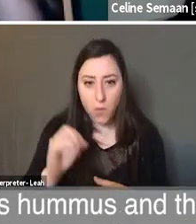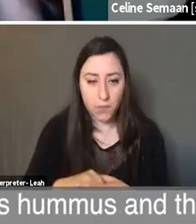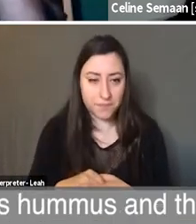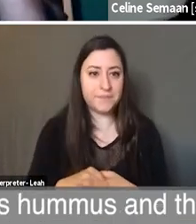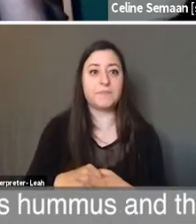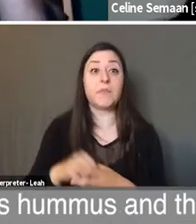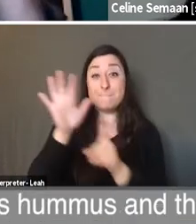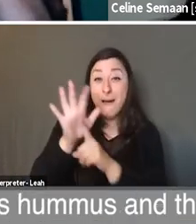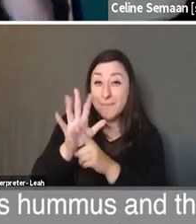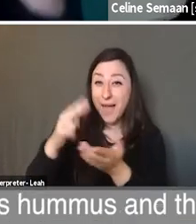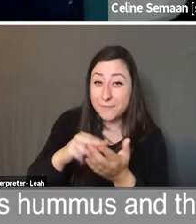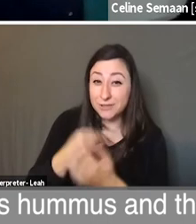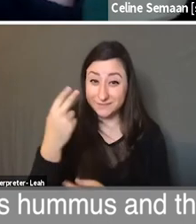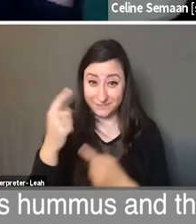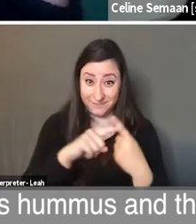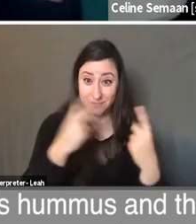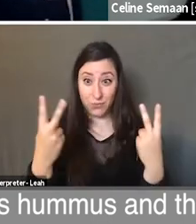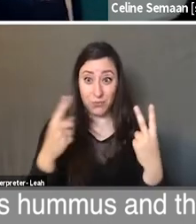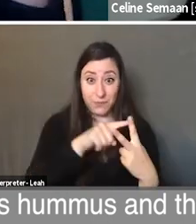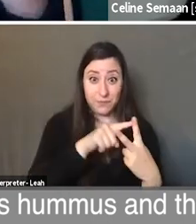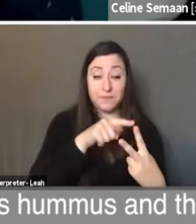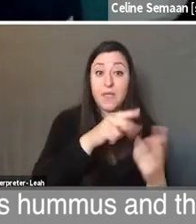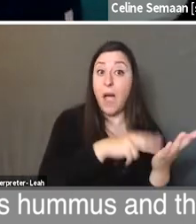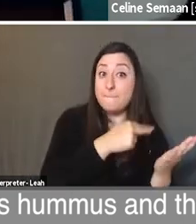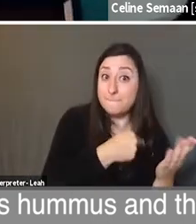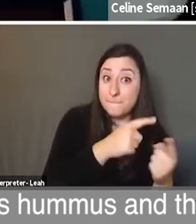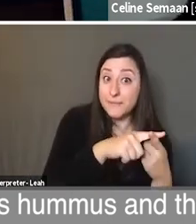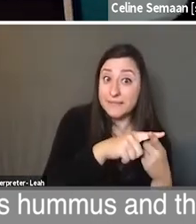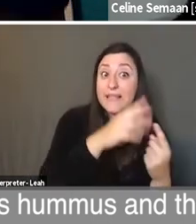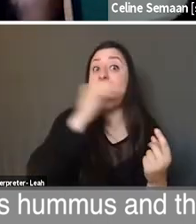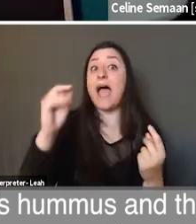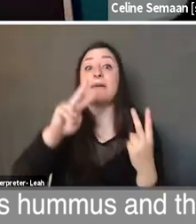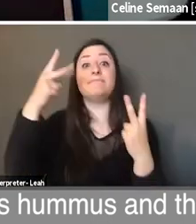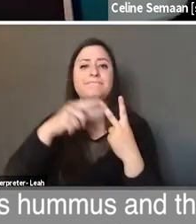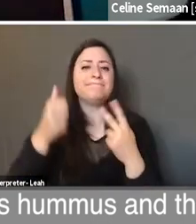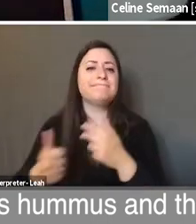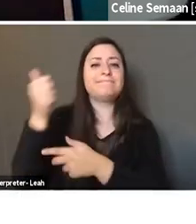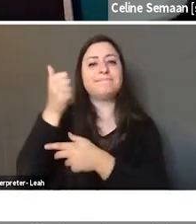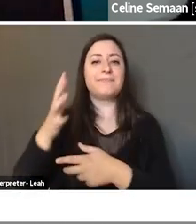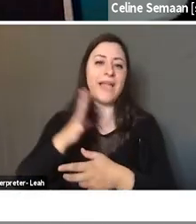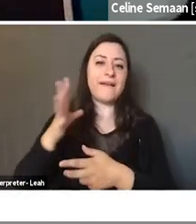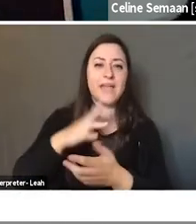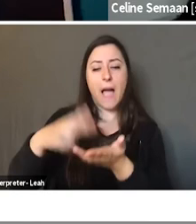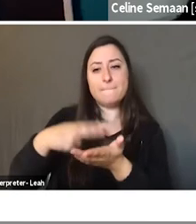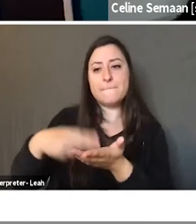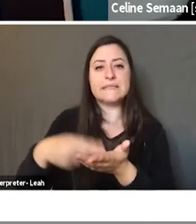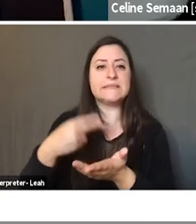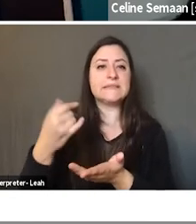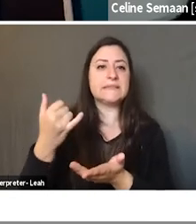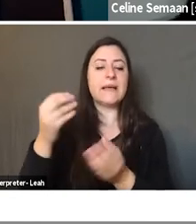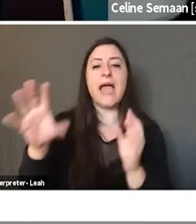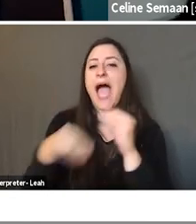popular hummus, that is hummus, tahina, and the upper class hummus, where you would add Aleppo